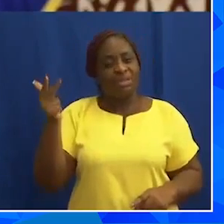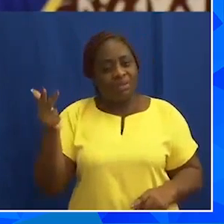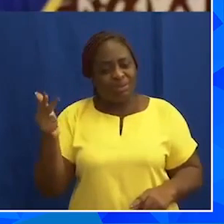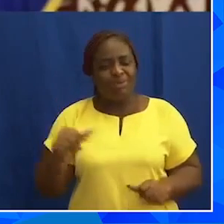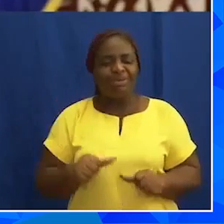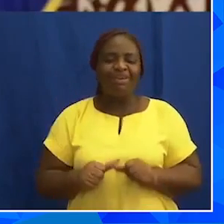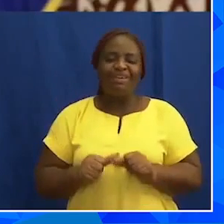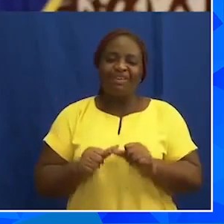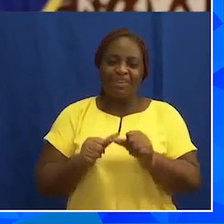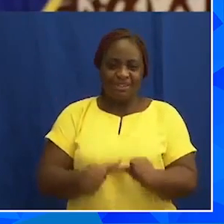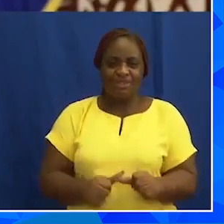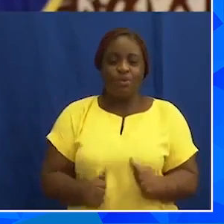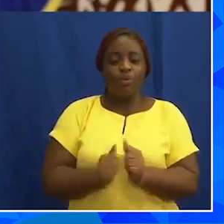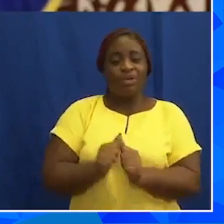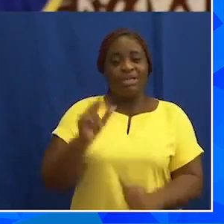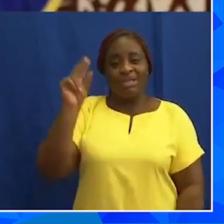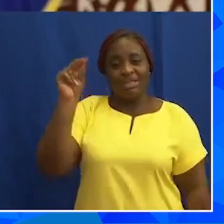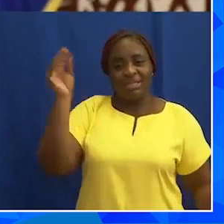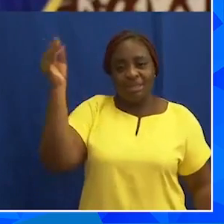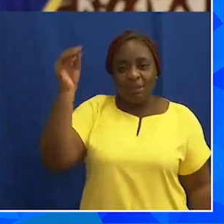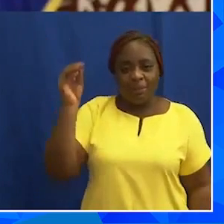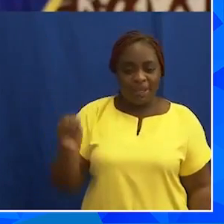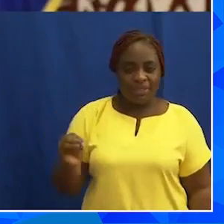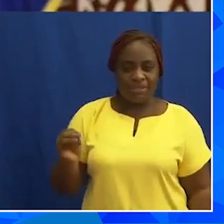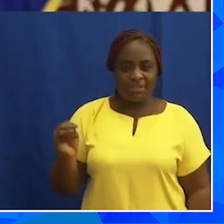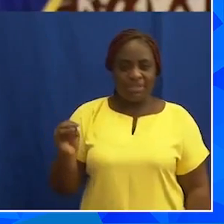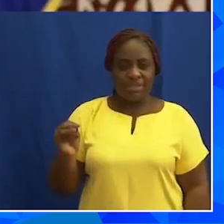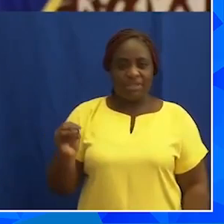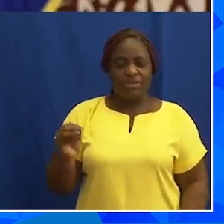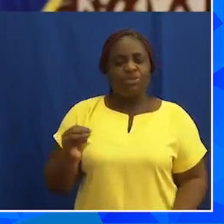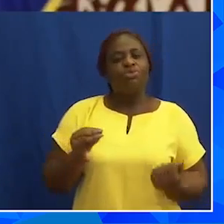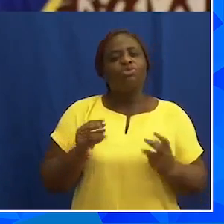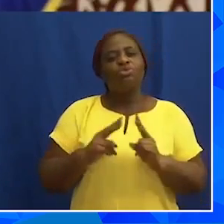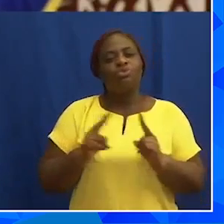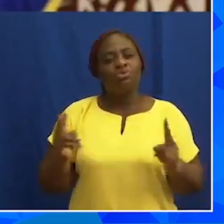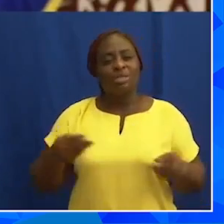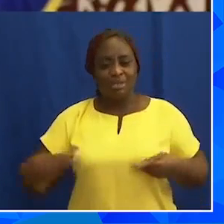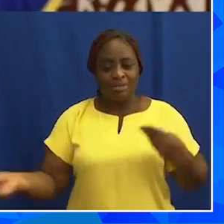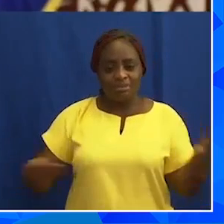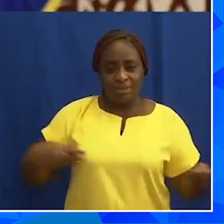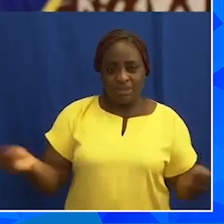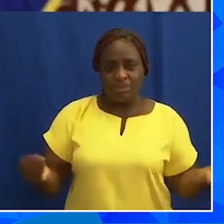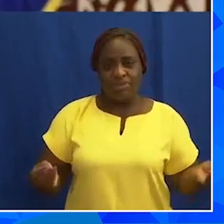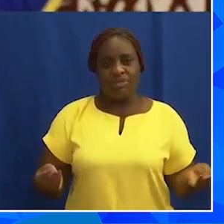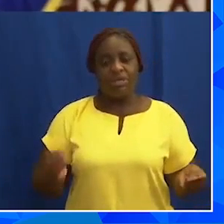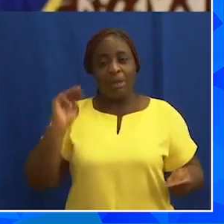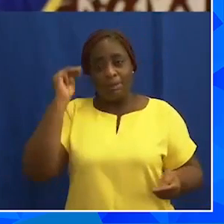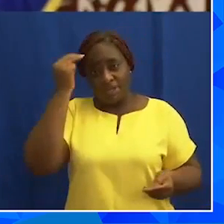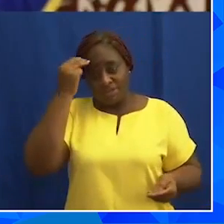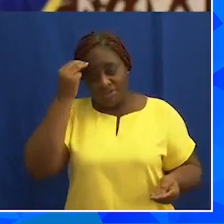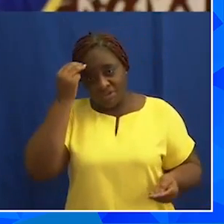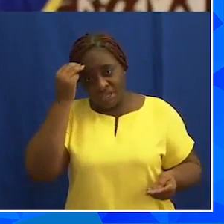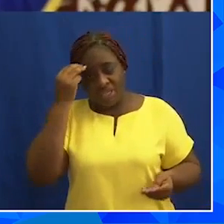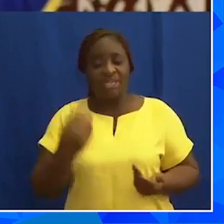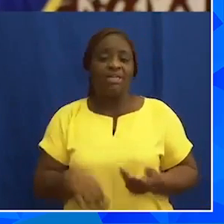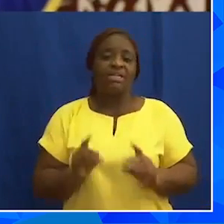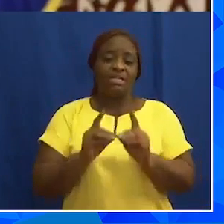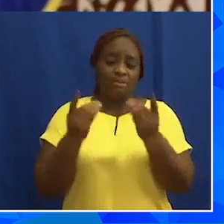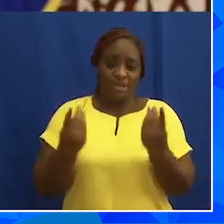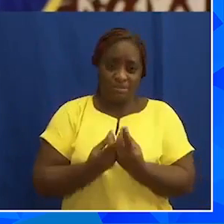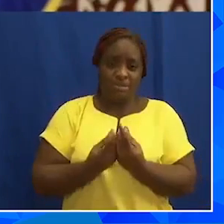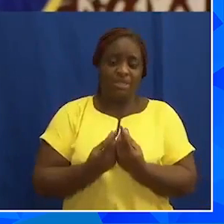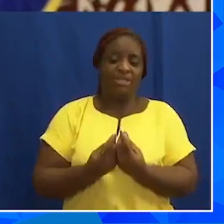with the 30% cut in discretionary expenditures of ministries, departments, and agencies.